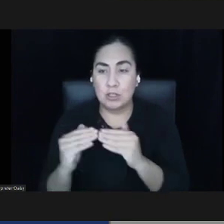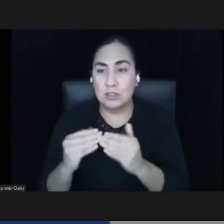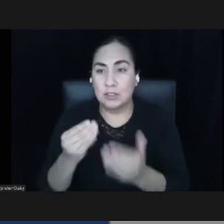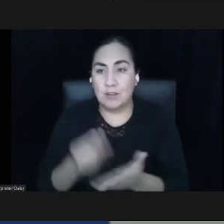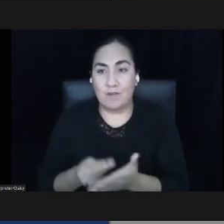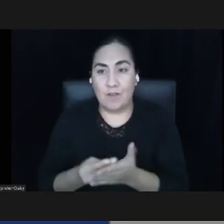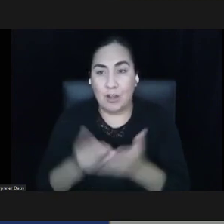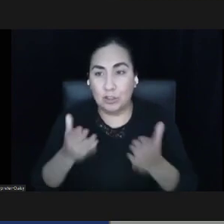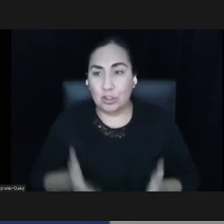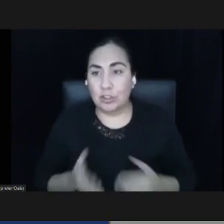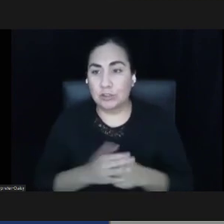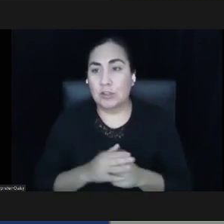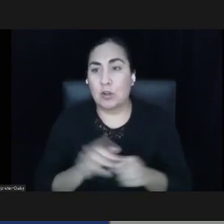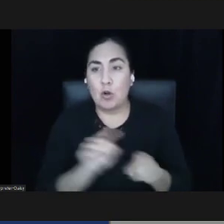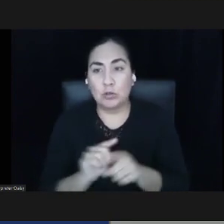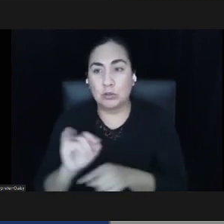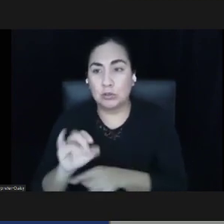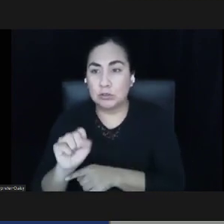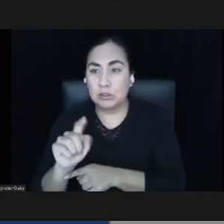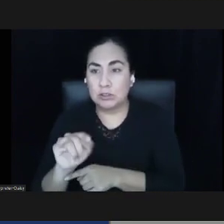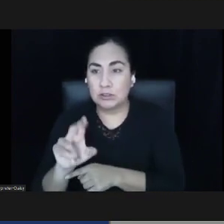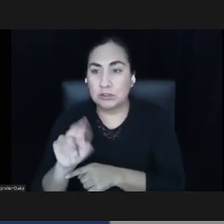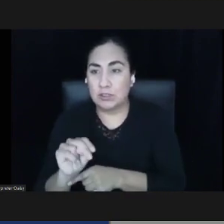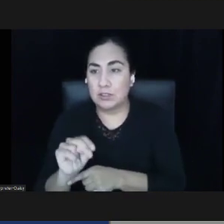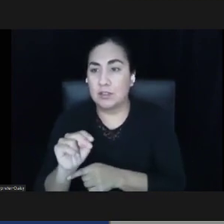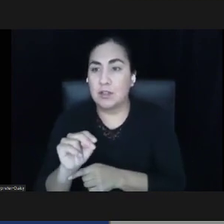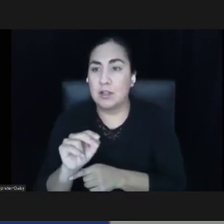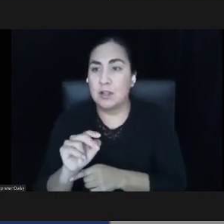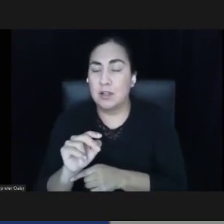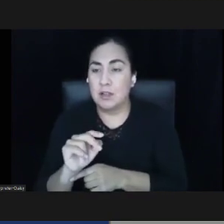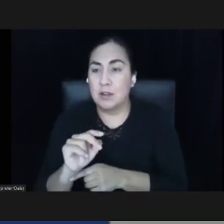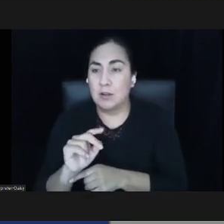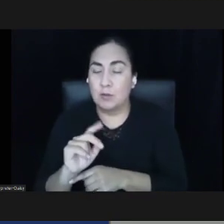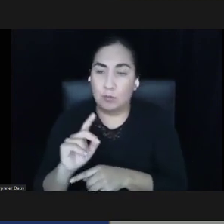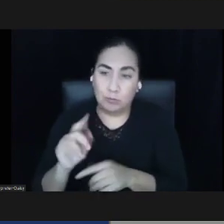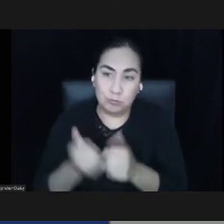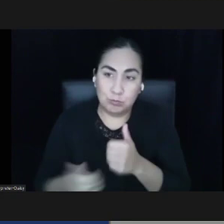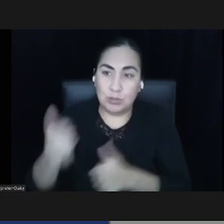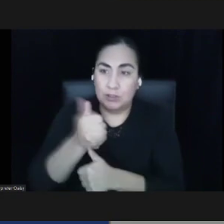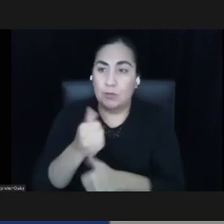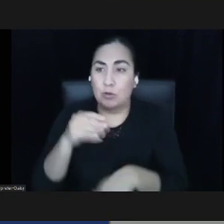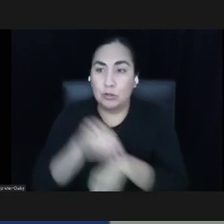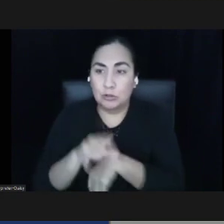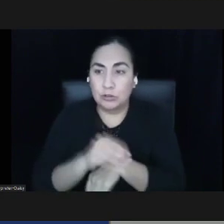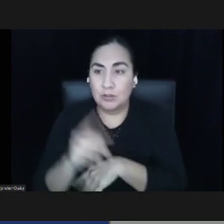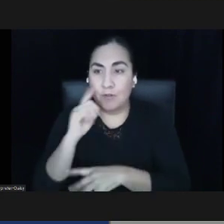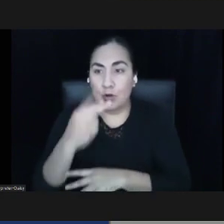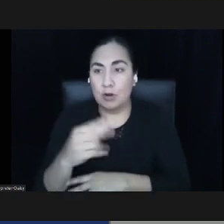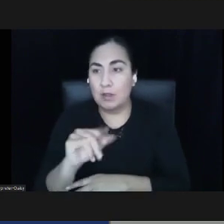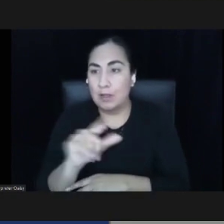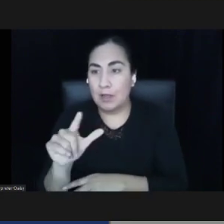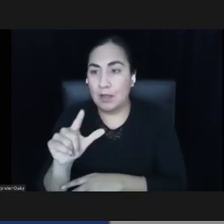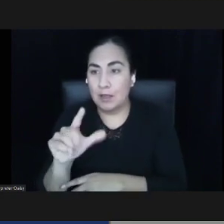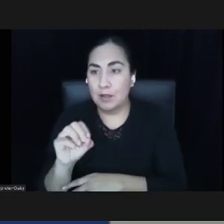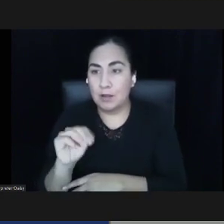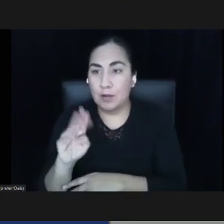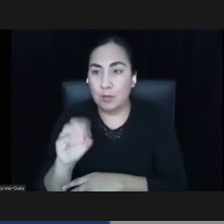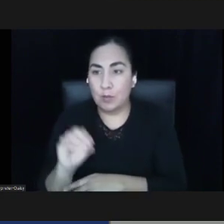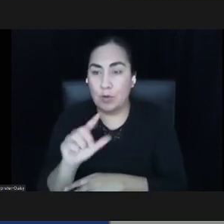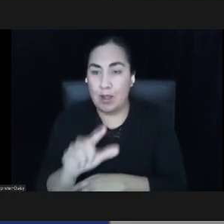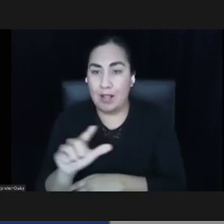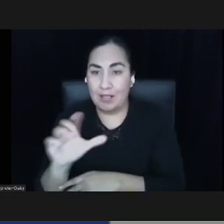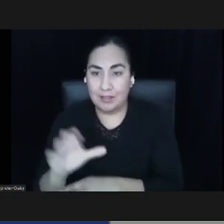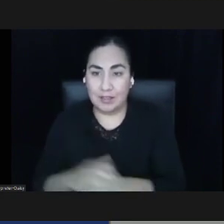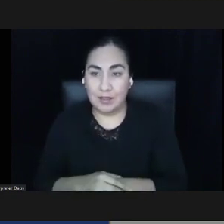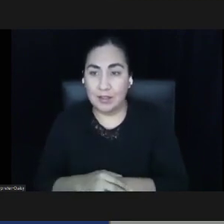calling for and working toward a more liberated future of grant making. And on this webinar, will explore what is necessary to reimagine systems,